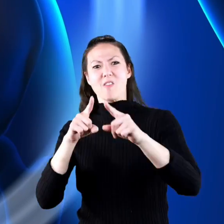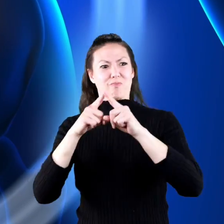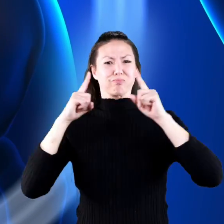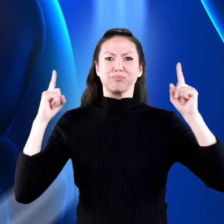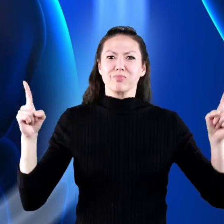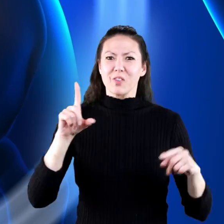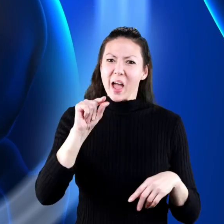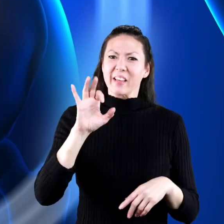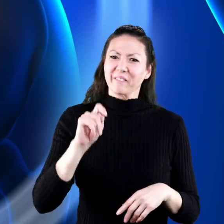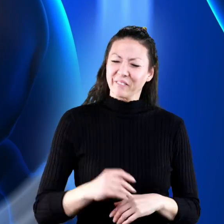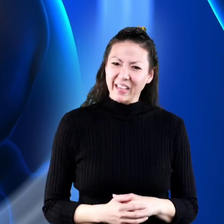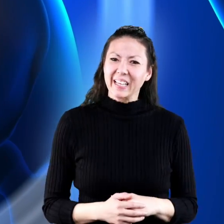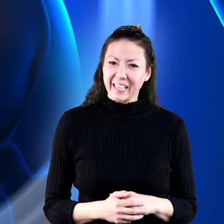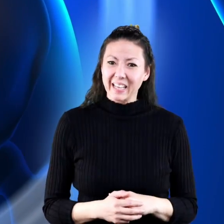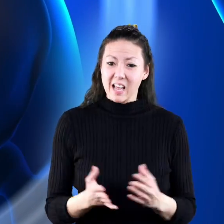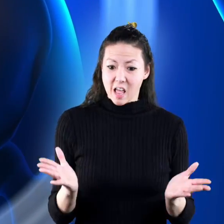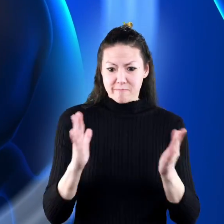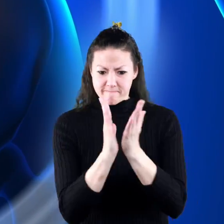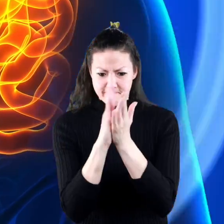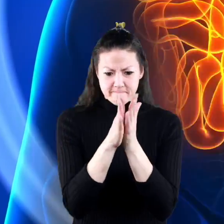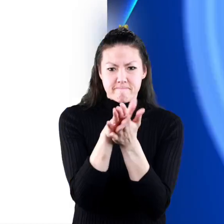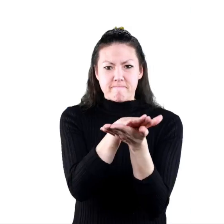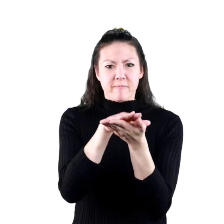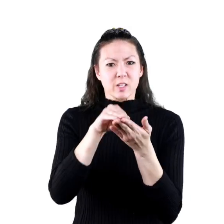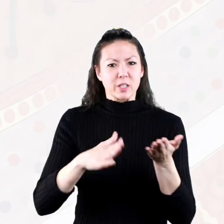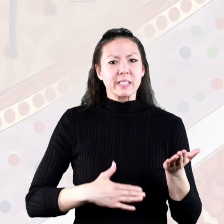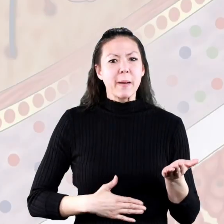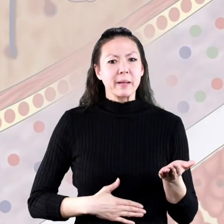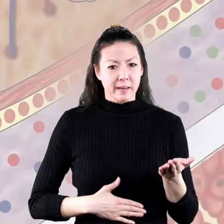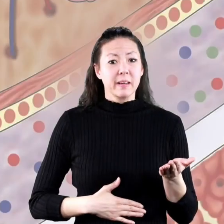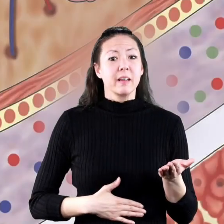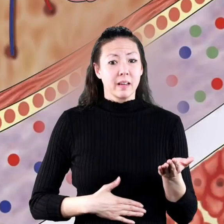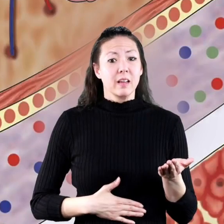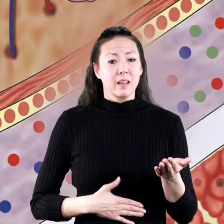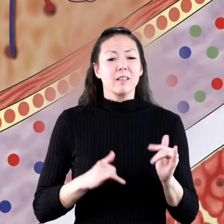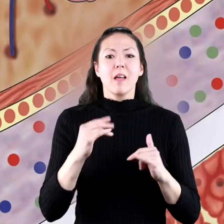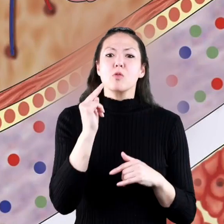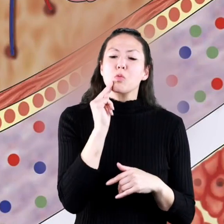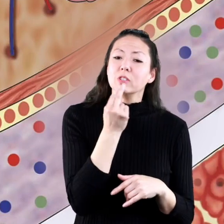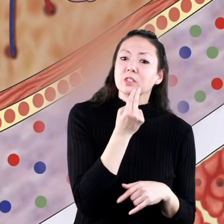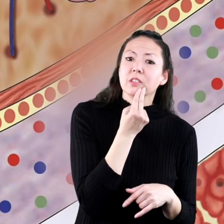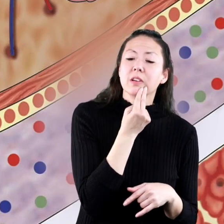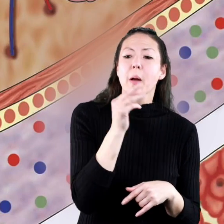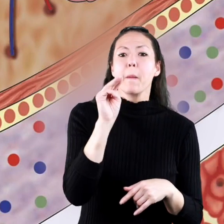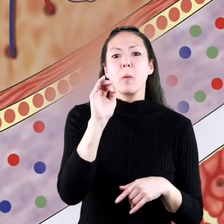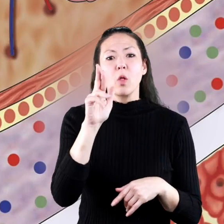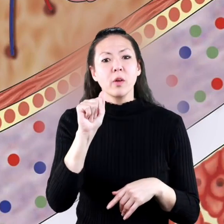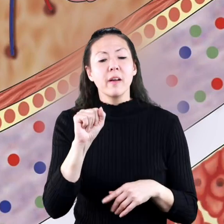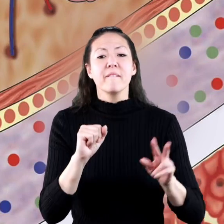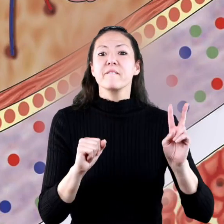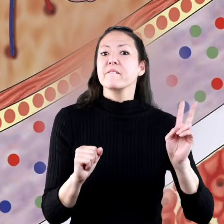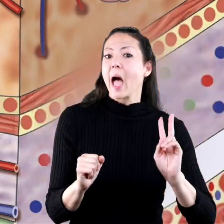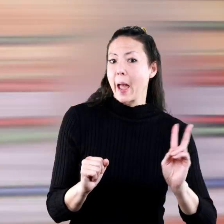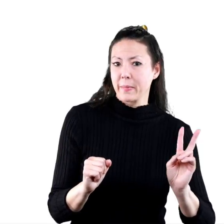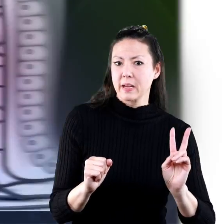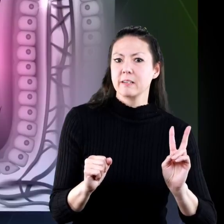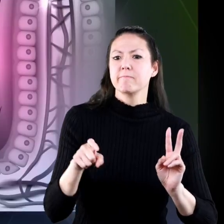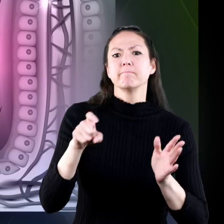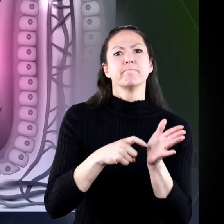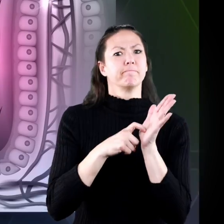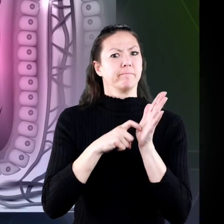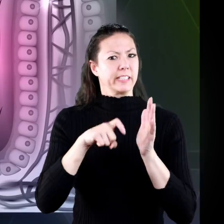intestine, all neatly folded in your belly. And through this intestine, all nutrients and minerals and vitamins